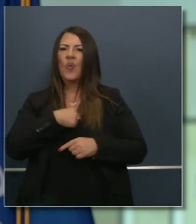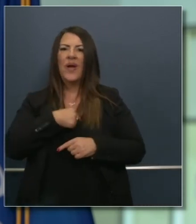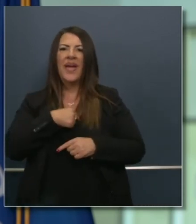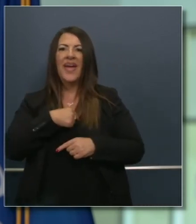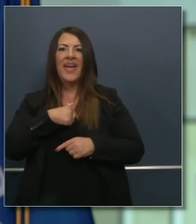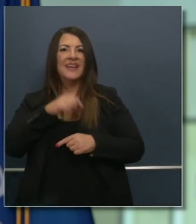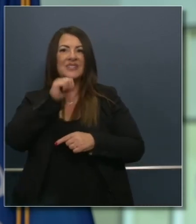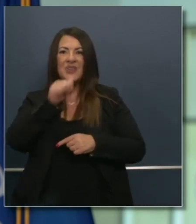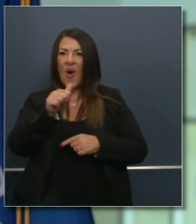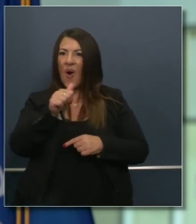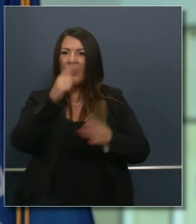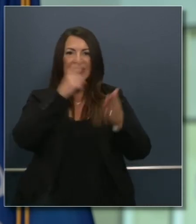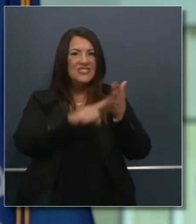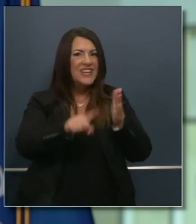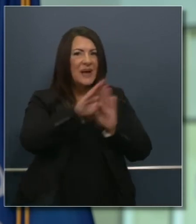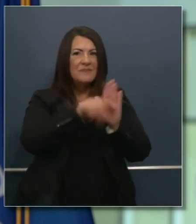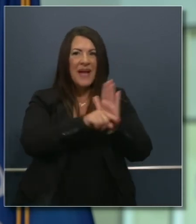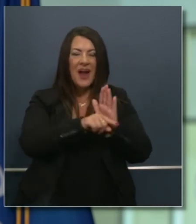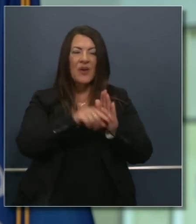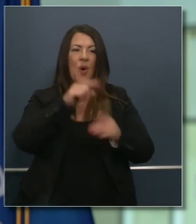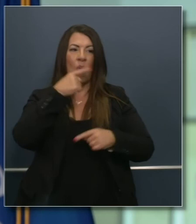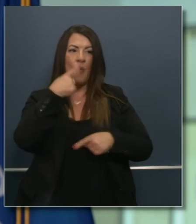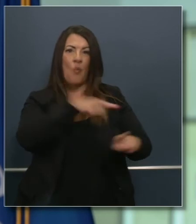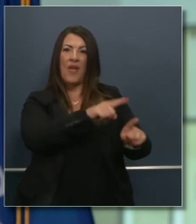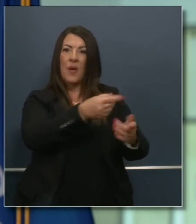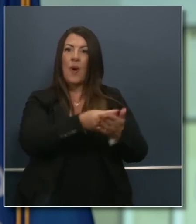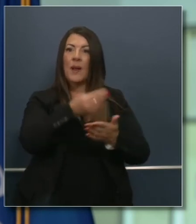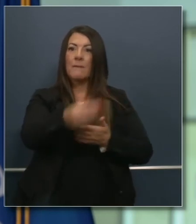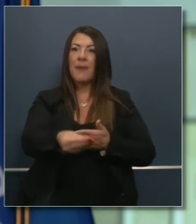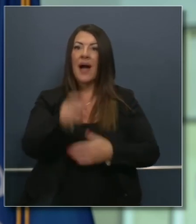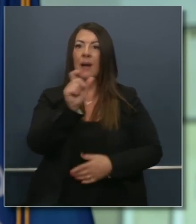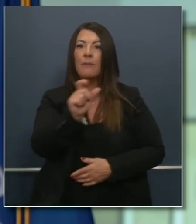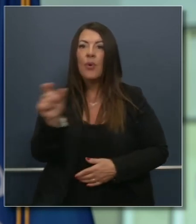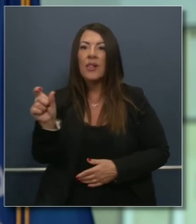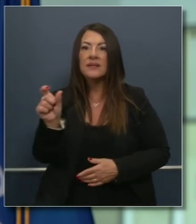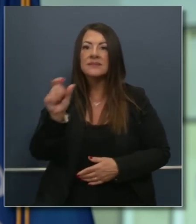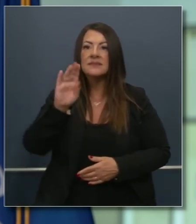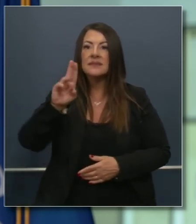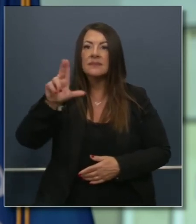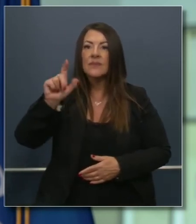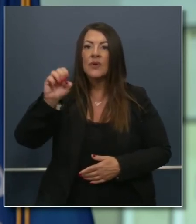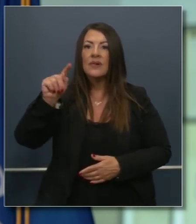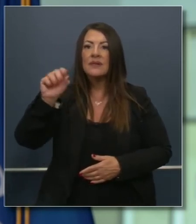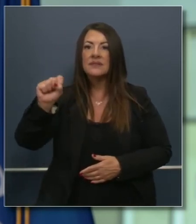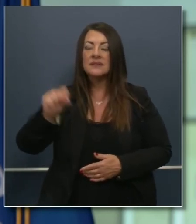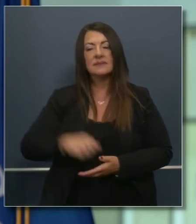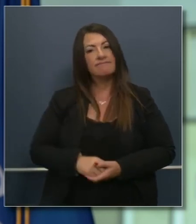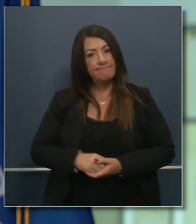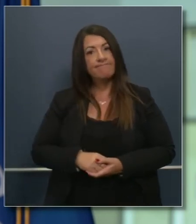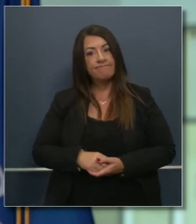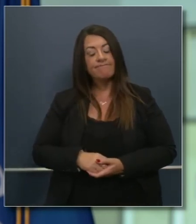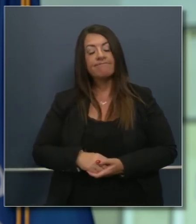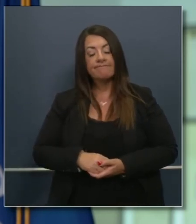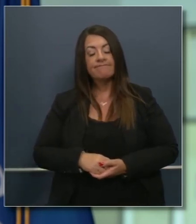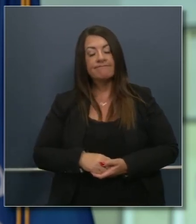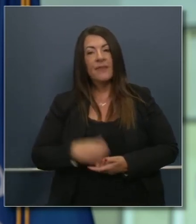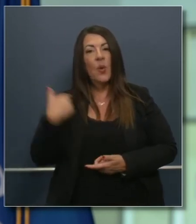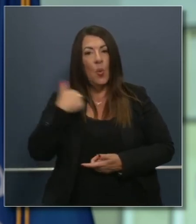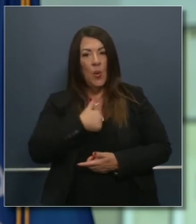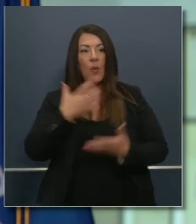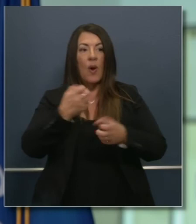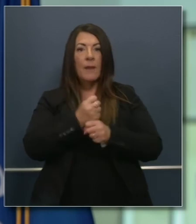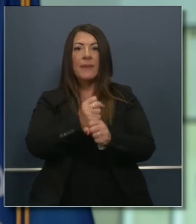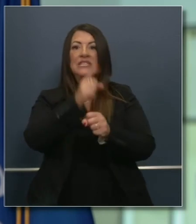advanced efforts to focus not just on guns but also focus on keeping those